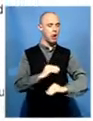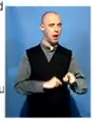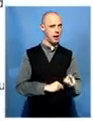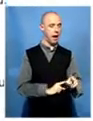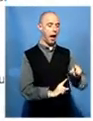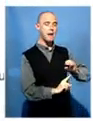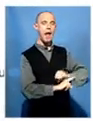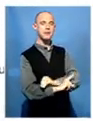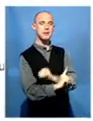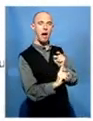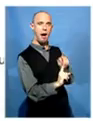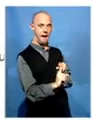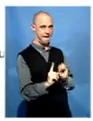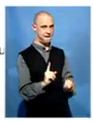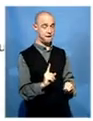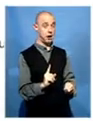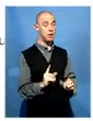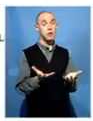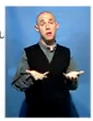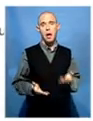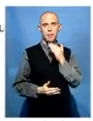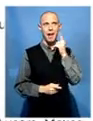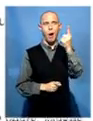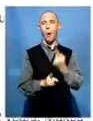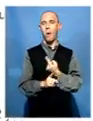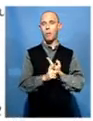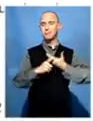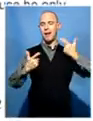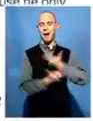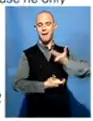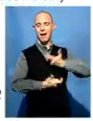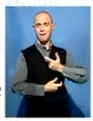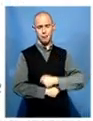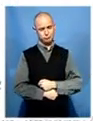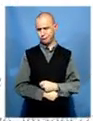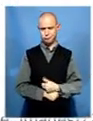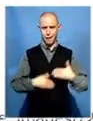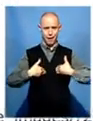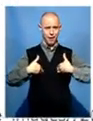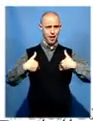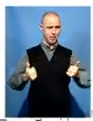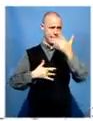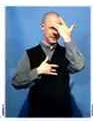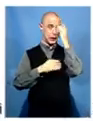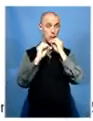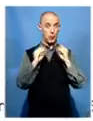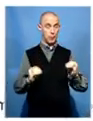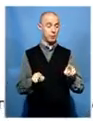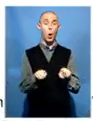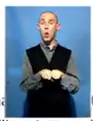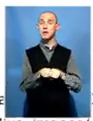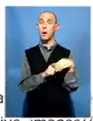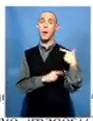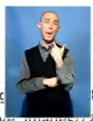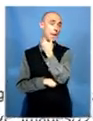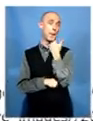cancer. It's a suggestion that President Mugabe has laughed off, declaring that he's fit as a fiddle. Lately, his wife Grace has